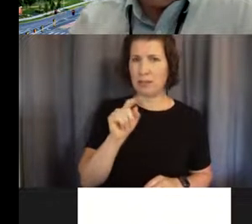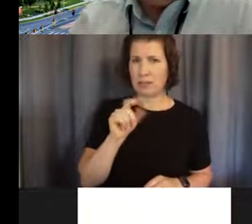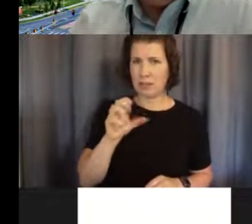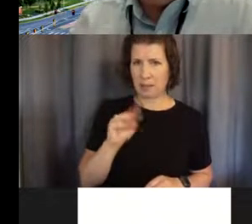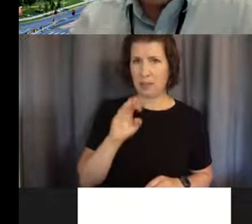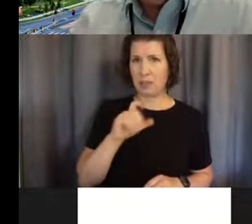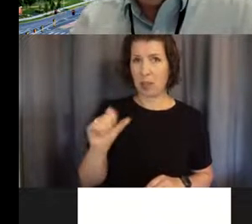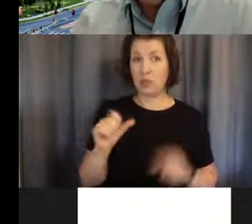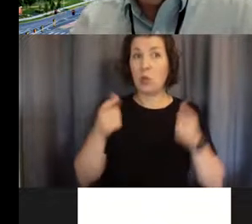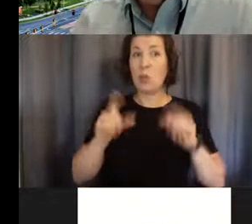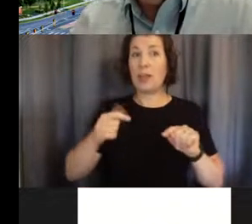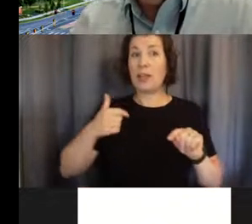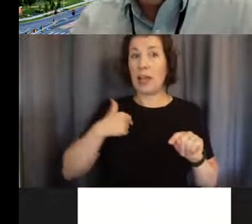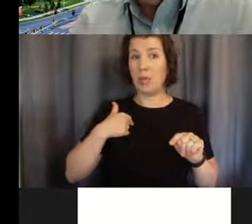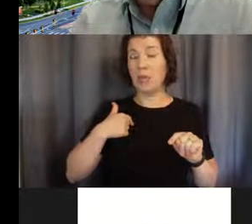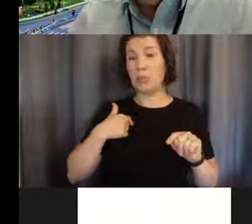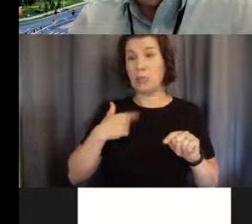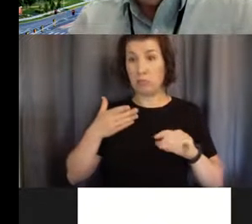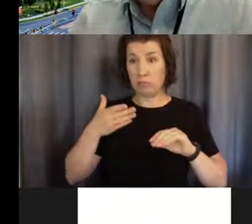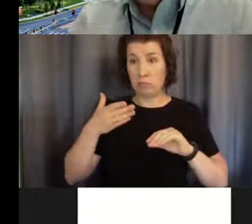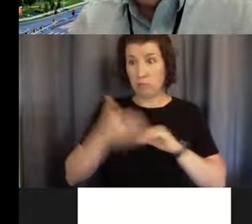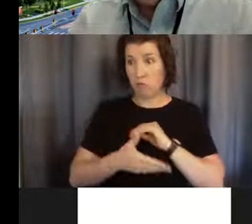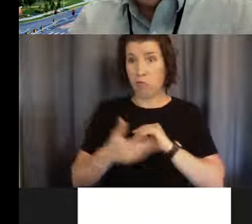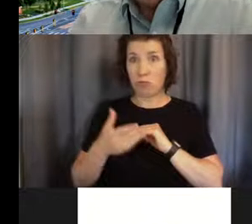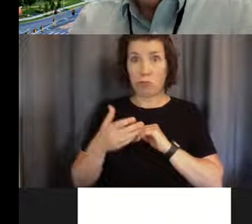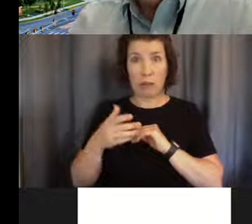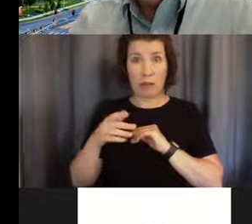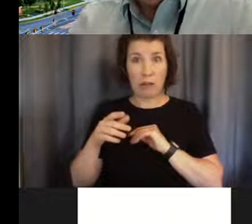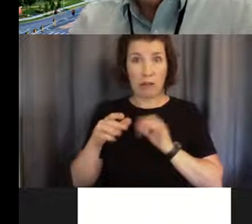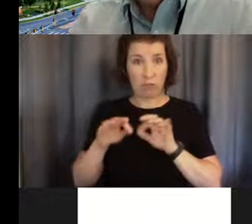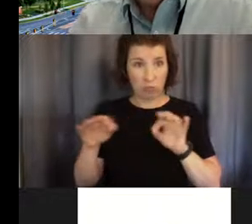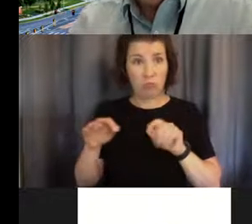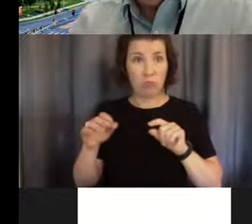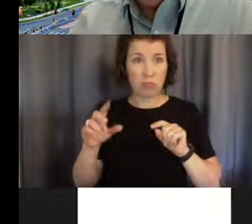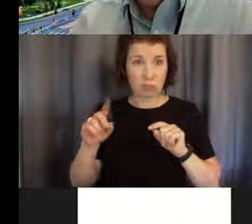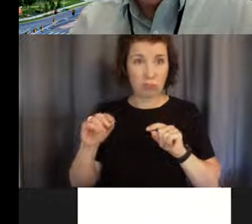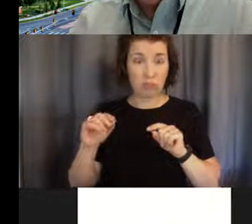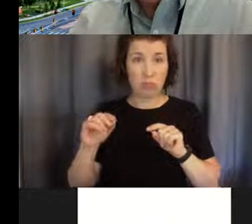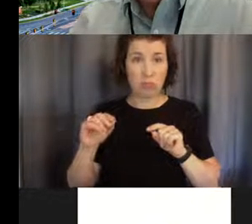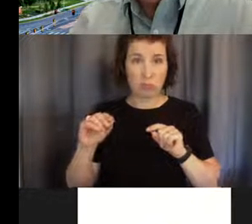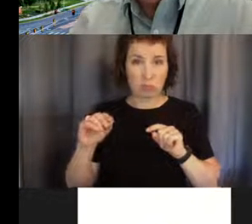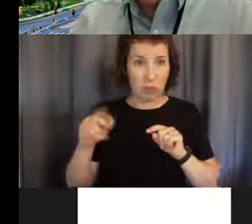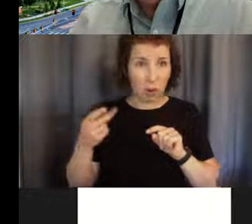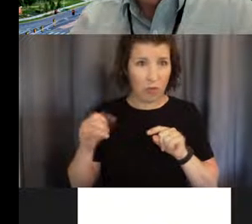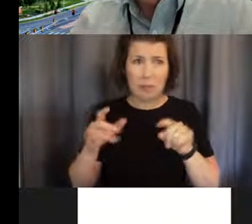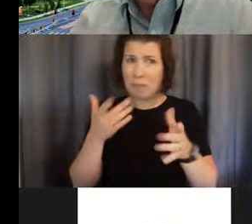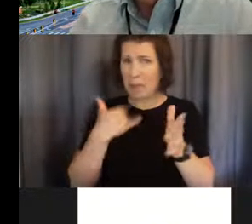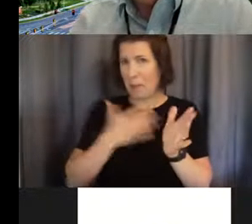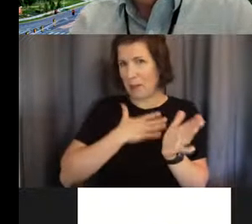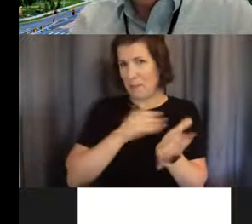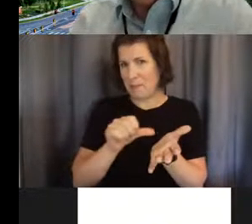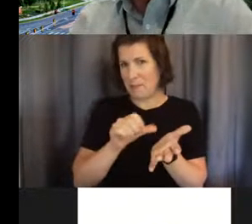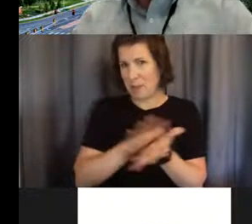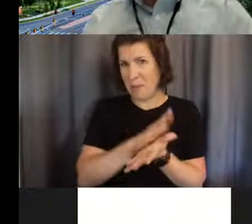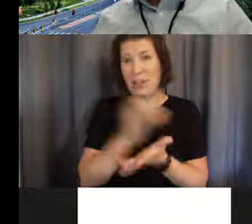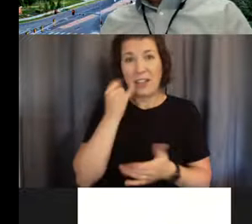postdoc, this paper came out and yeah, I'm guessing most of you know this paper, you know, being in